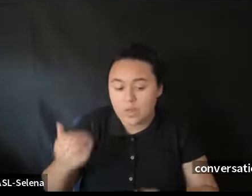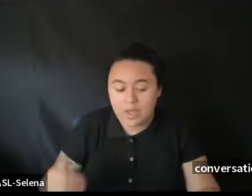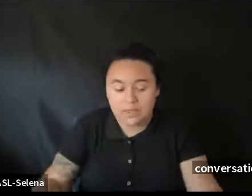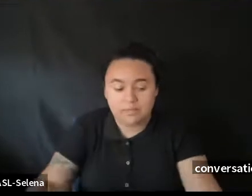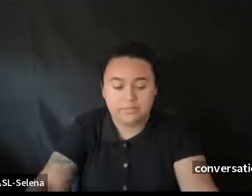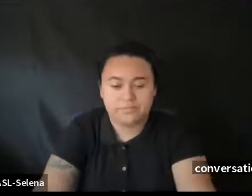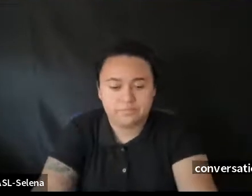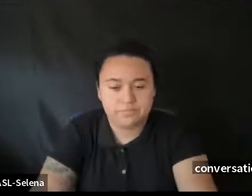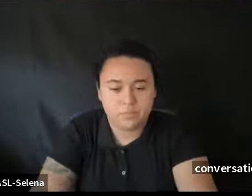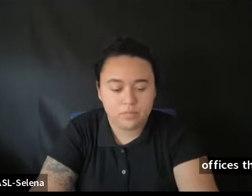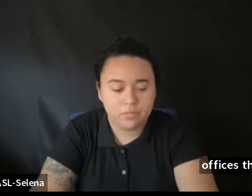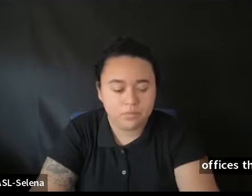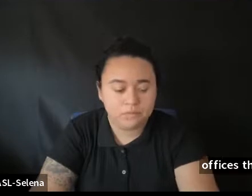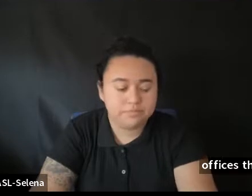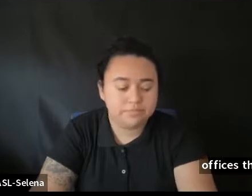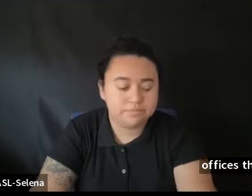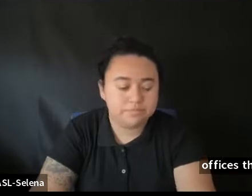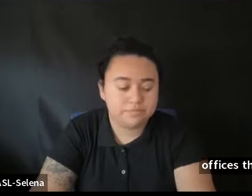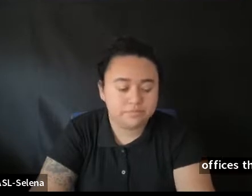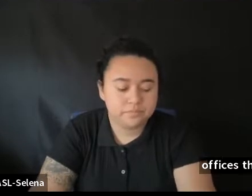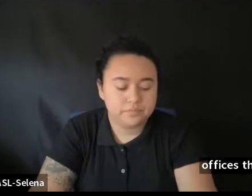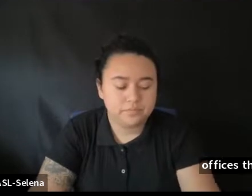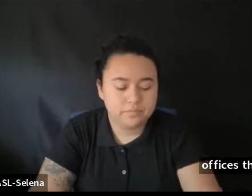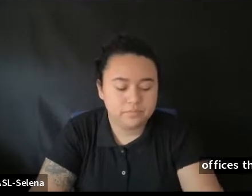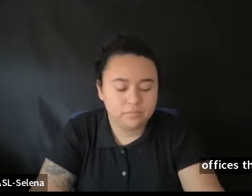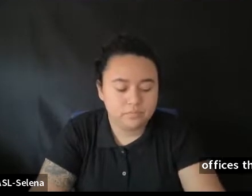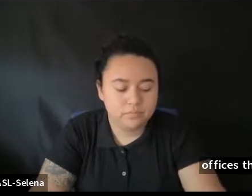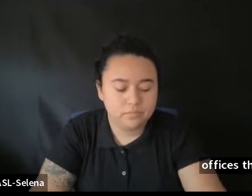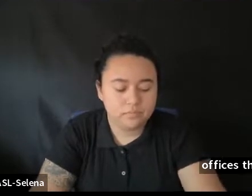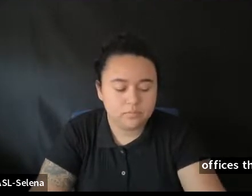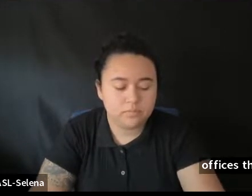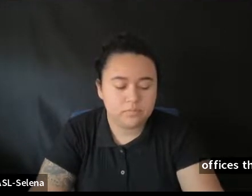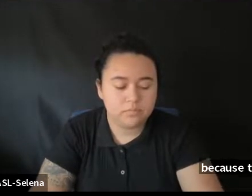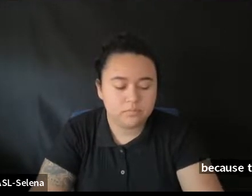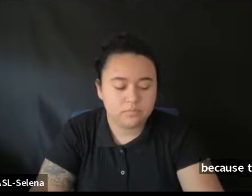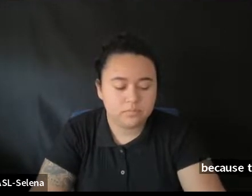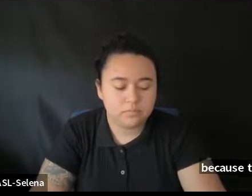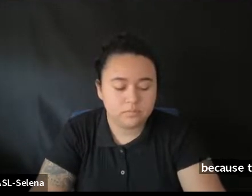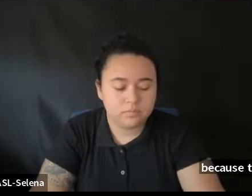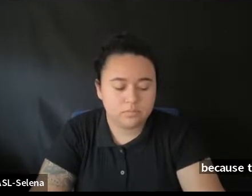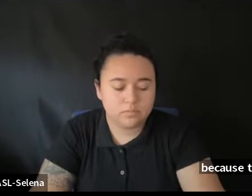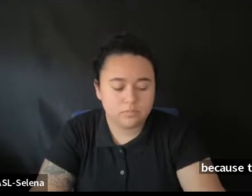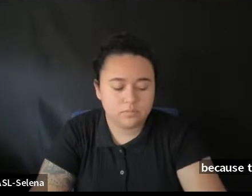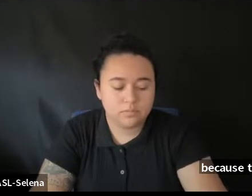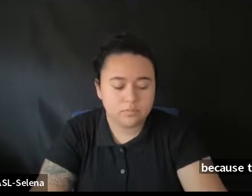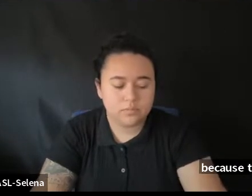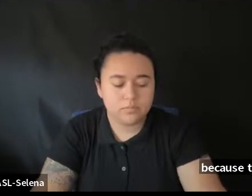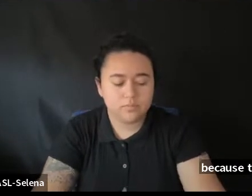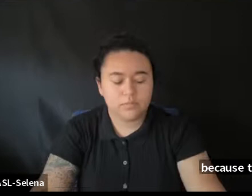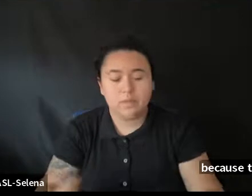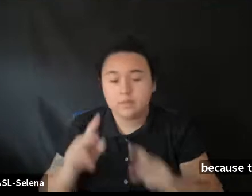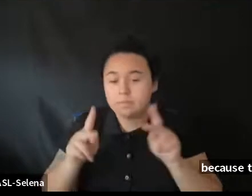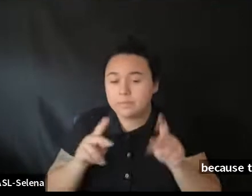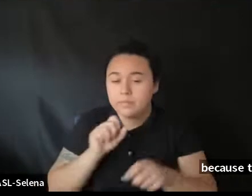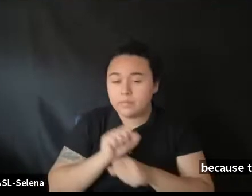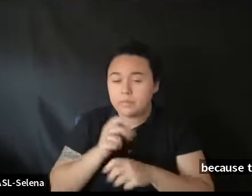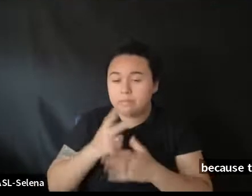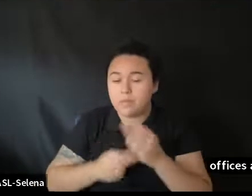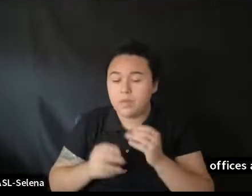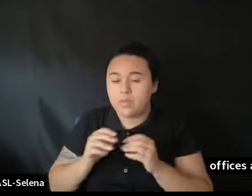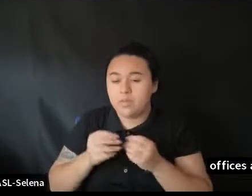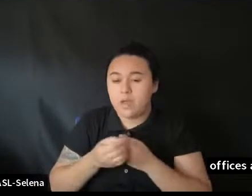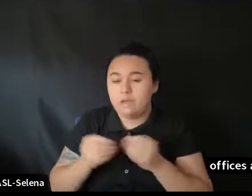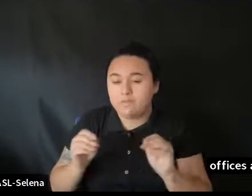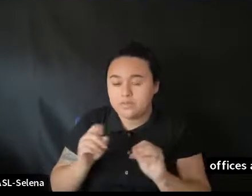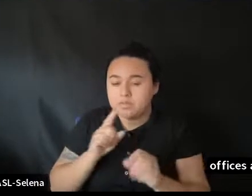The individuals. Who work. In both offices. Are. Really. Committed. To information. Up front. And what I think. I'm